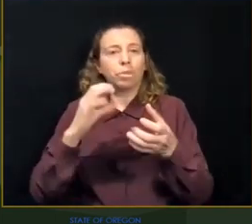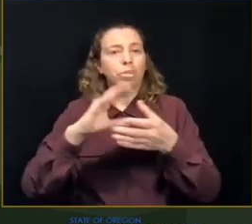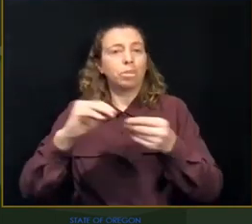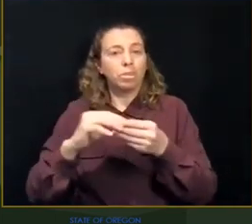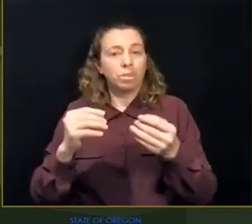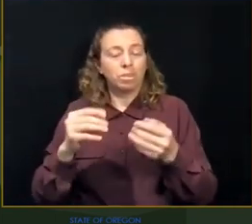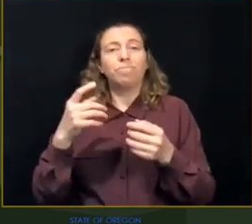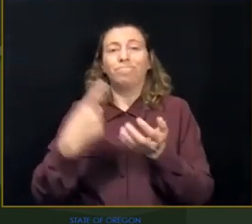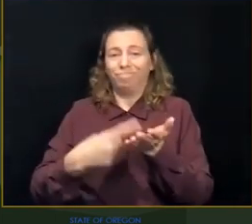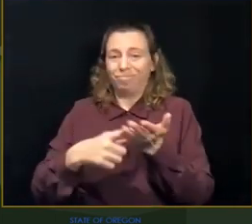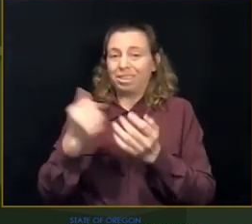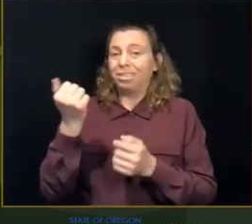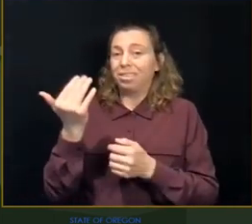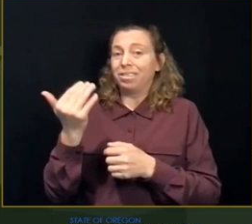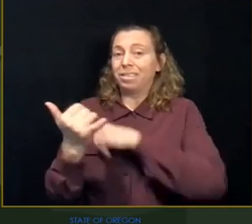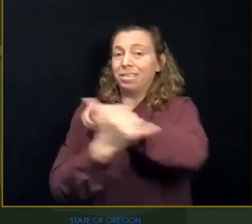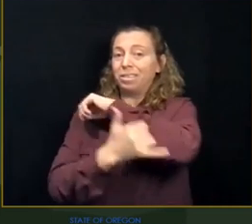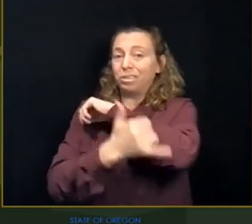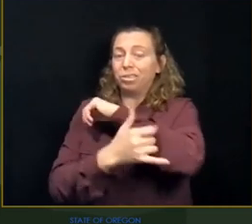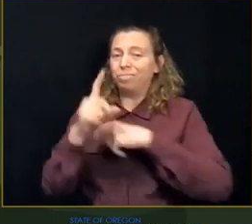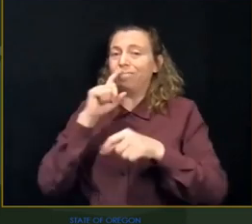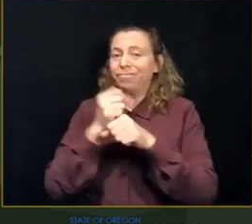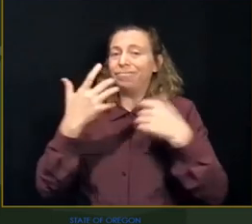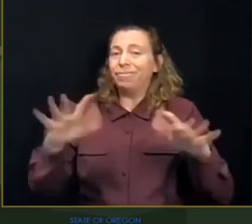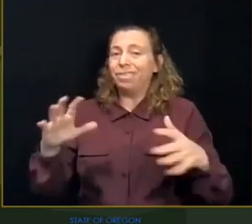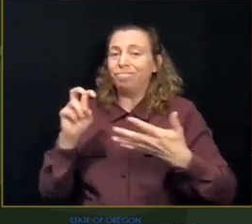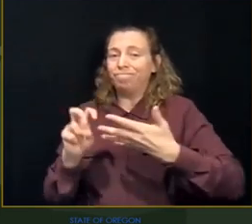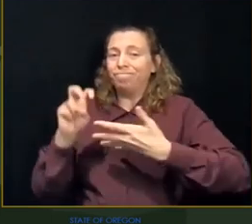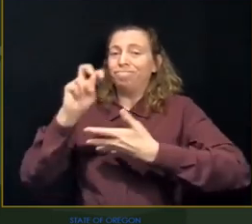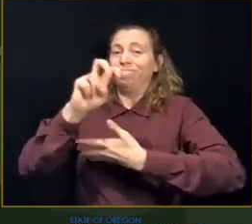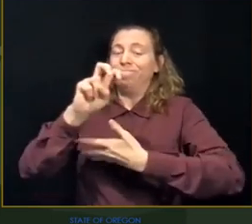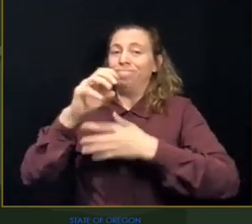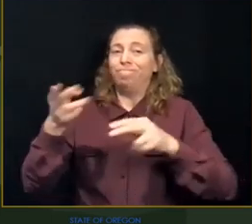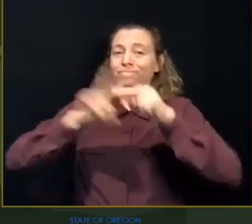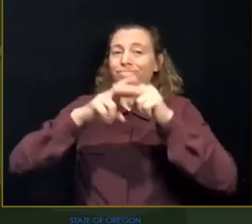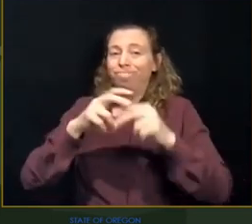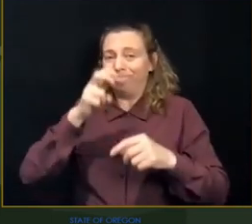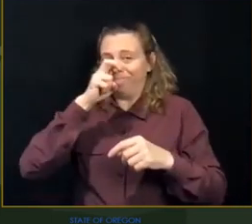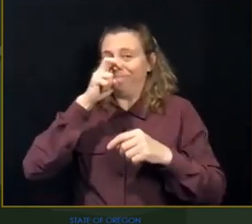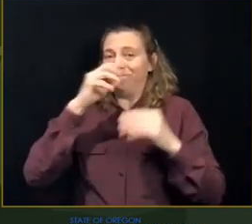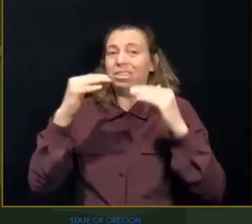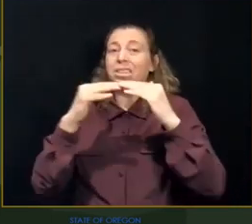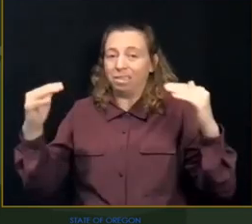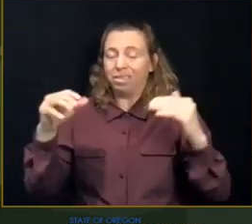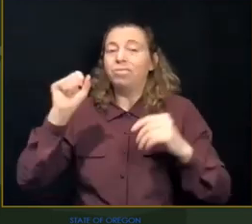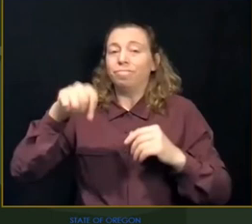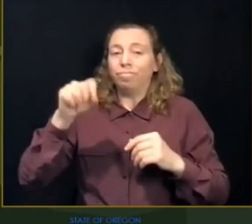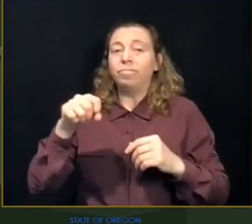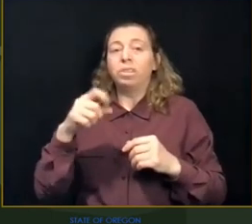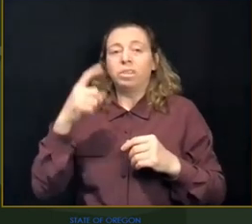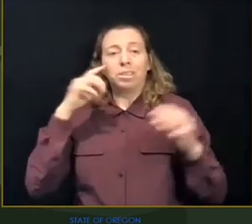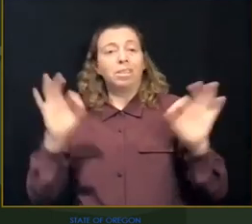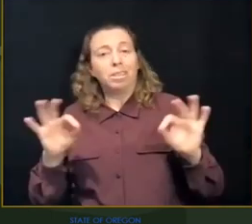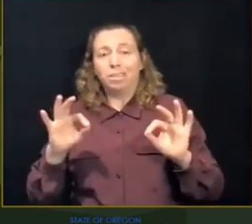extreme risk is not a decision we take lightly. That's one reason why a few weeks ago we